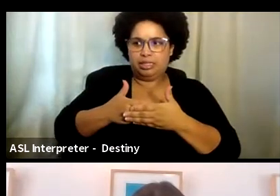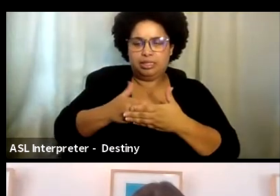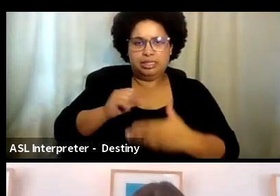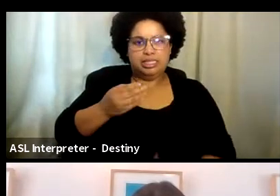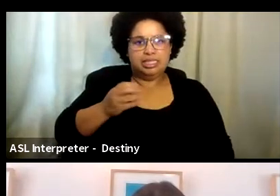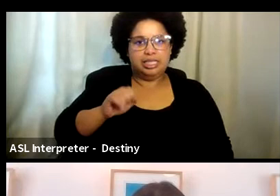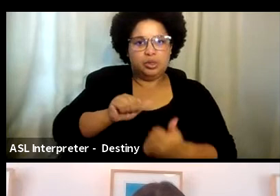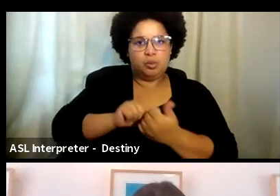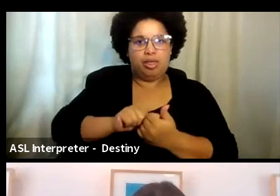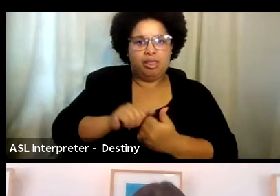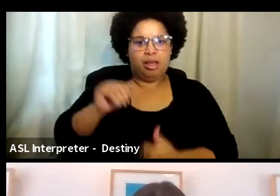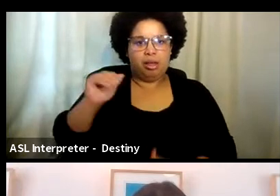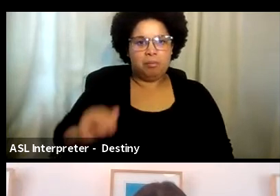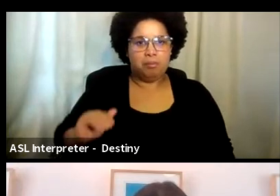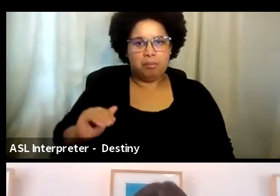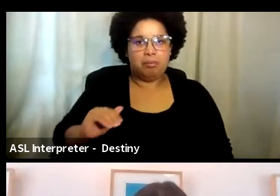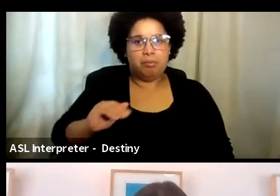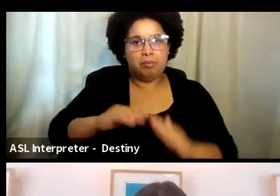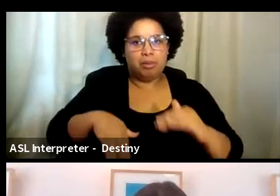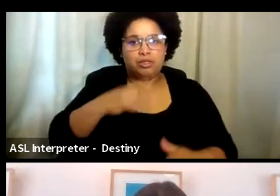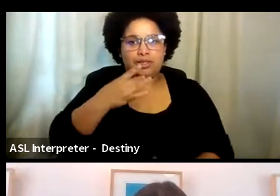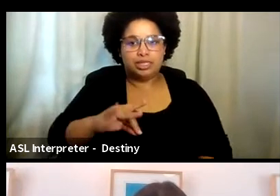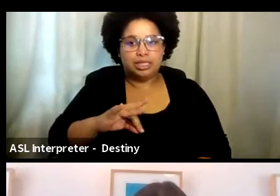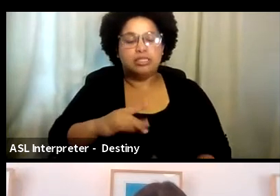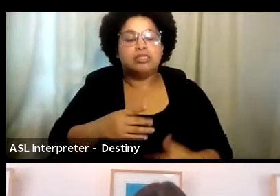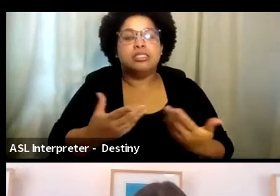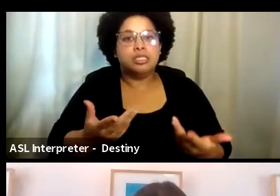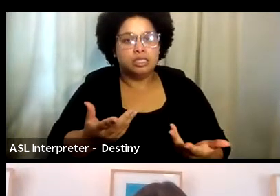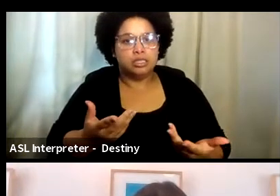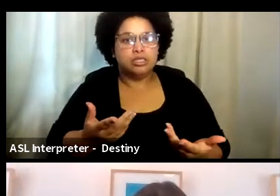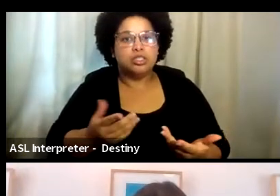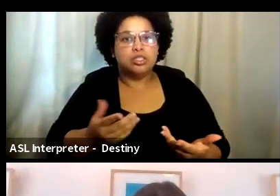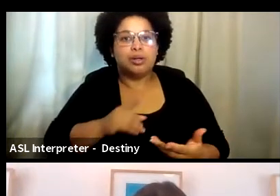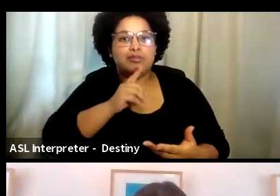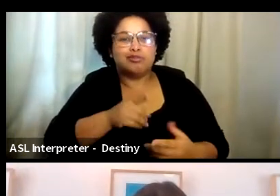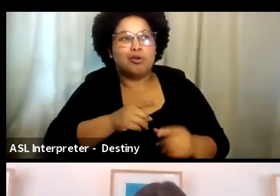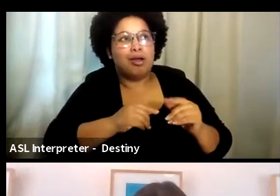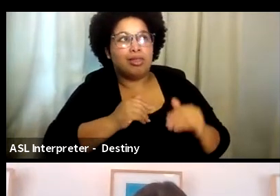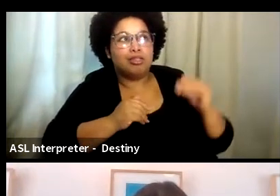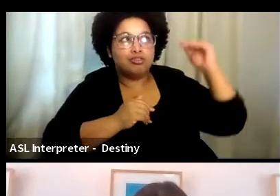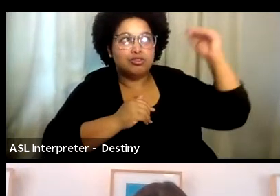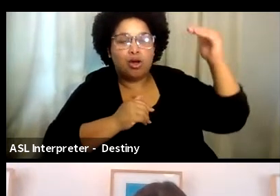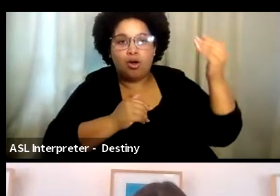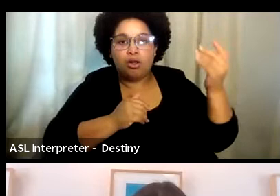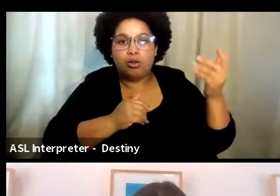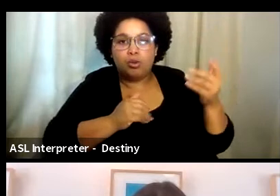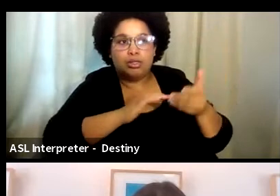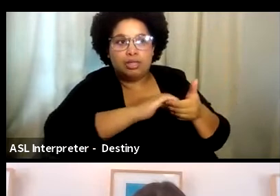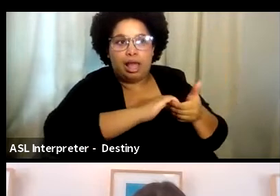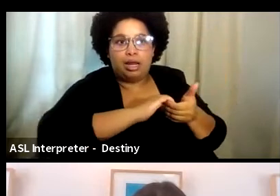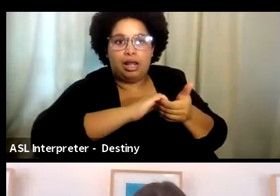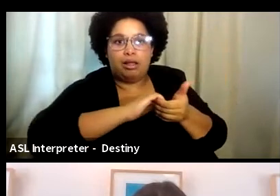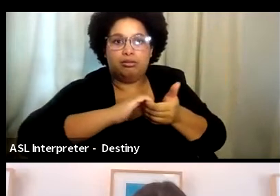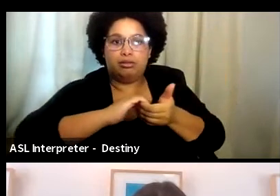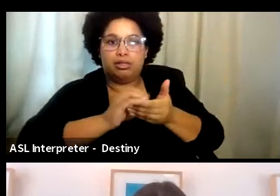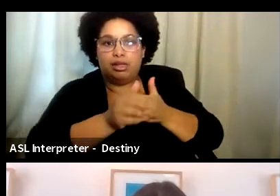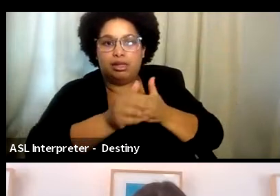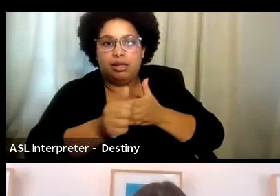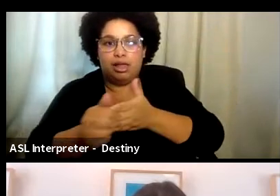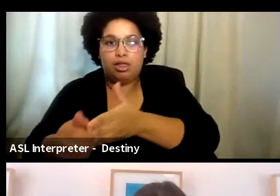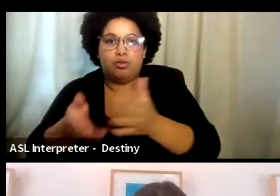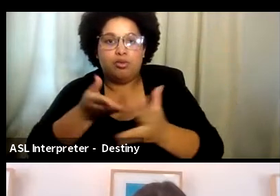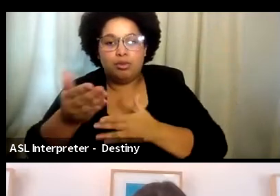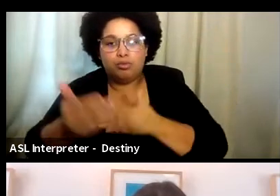with a minor and that your role was to make sure that the adult was handheld and supported through that process,